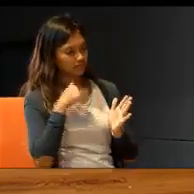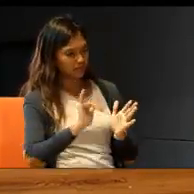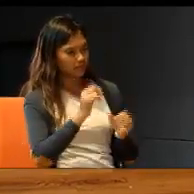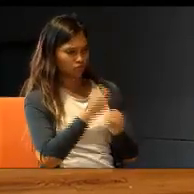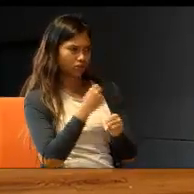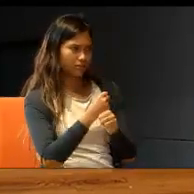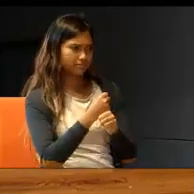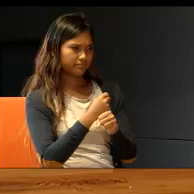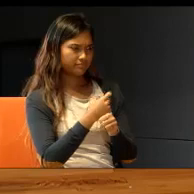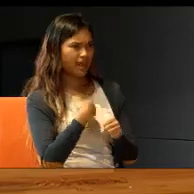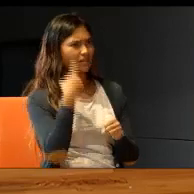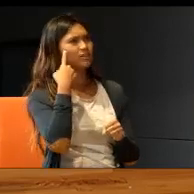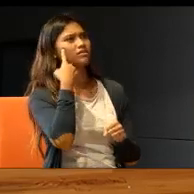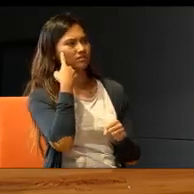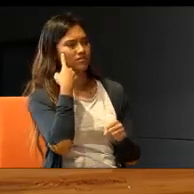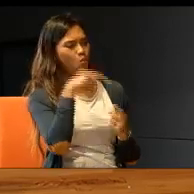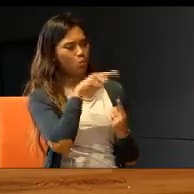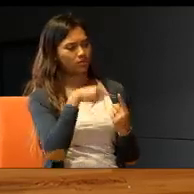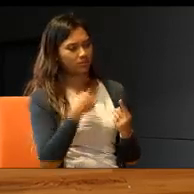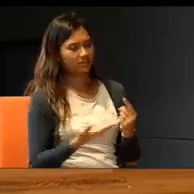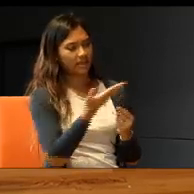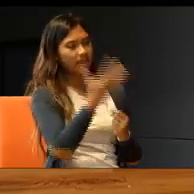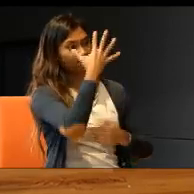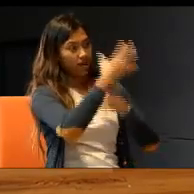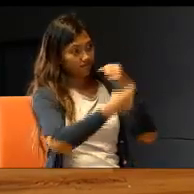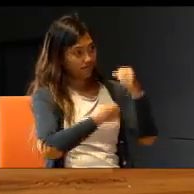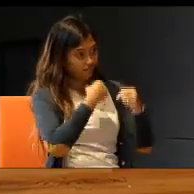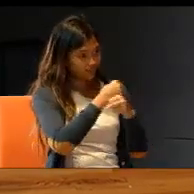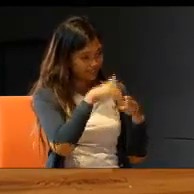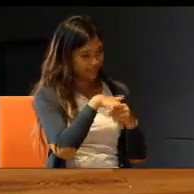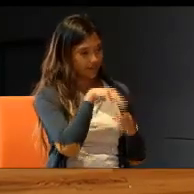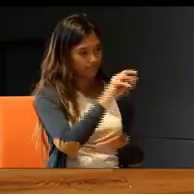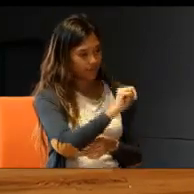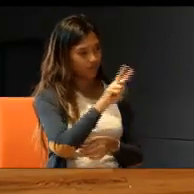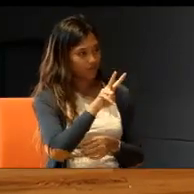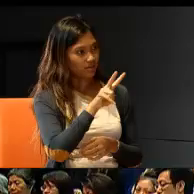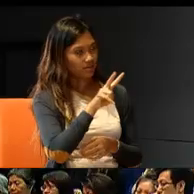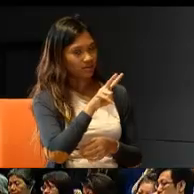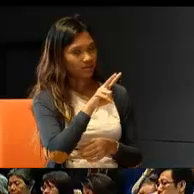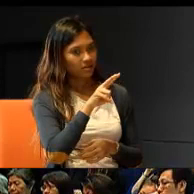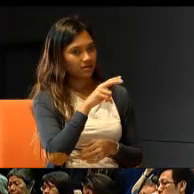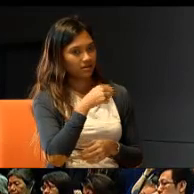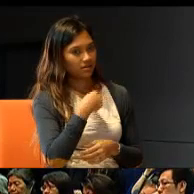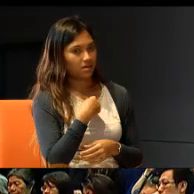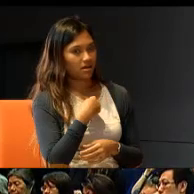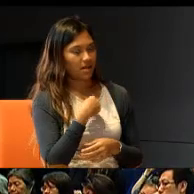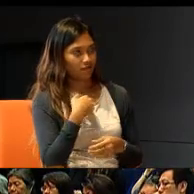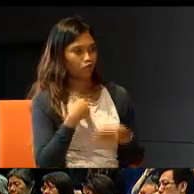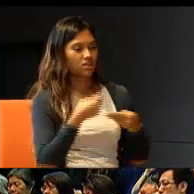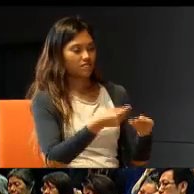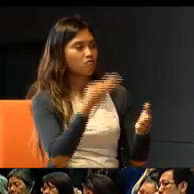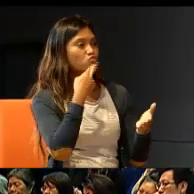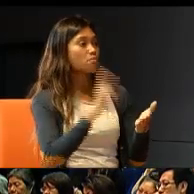I would say, for the time I was there, the five years, I was in Mount Vernon, I had to give a report, every year,